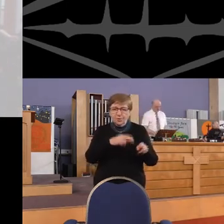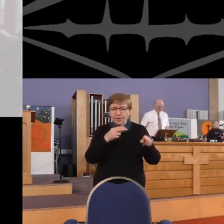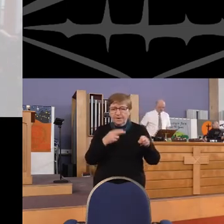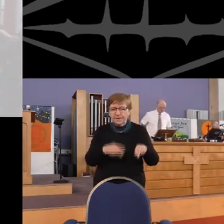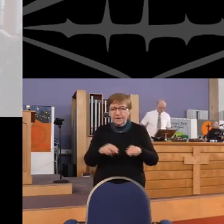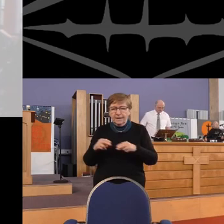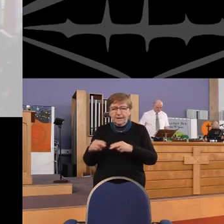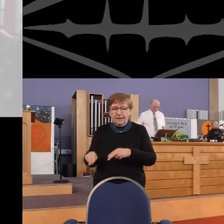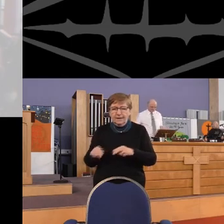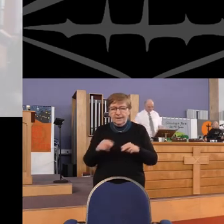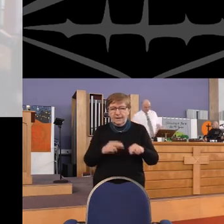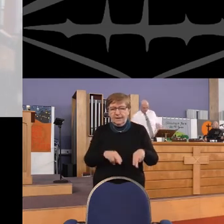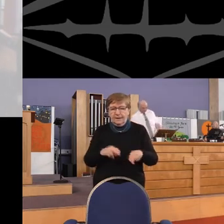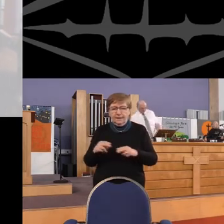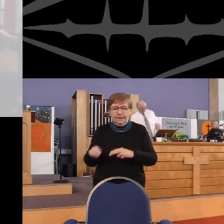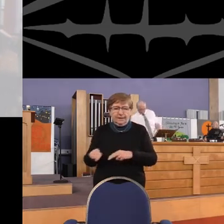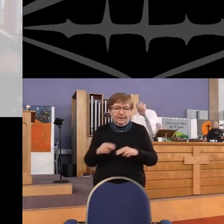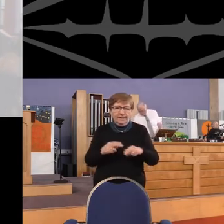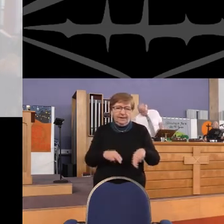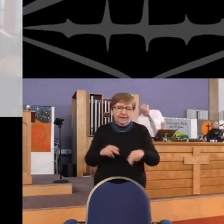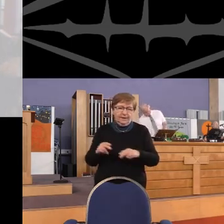Into our God